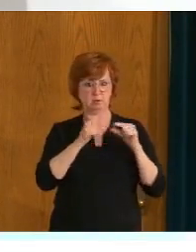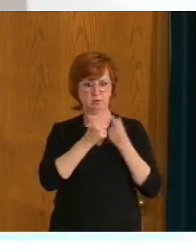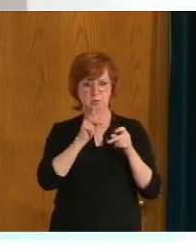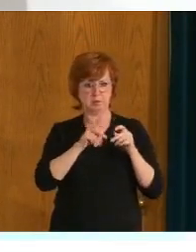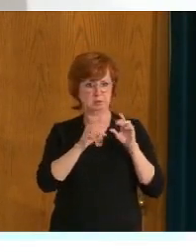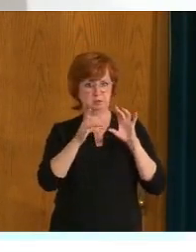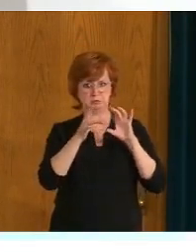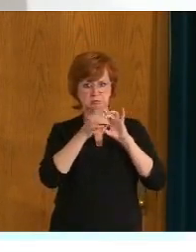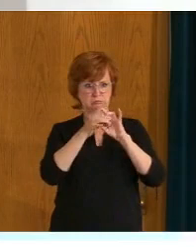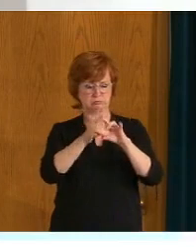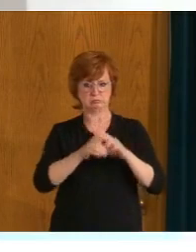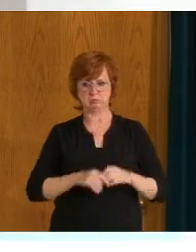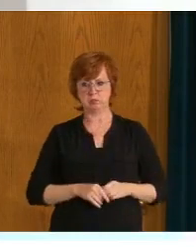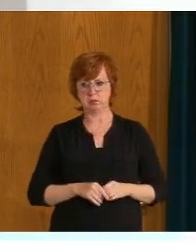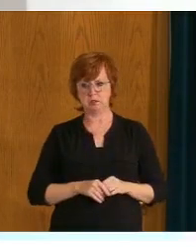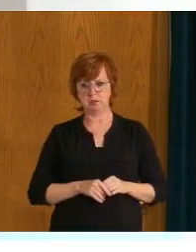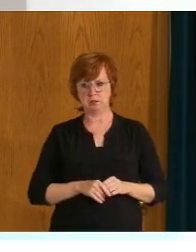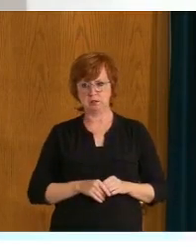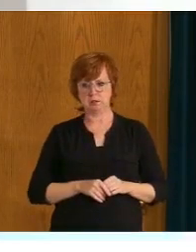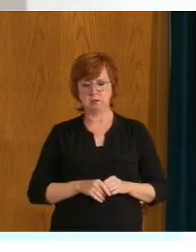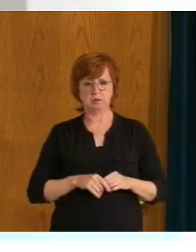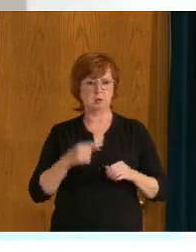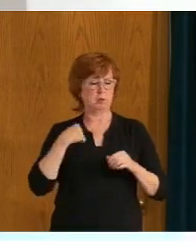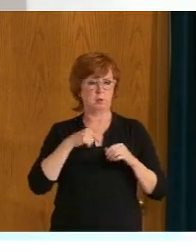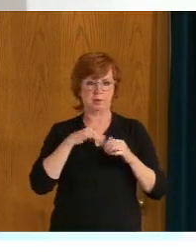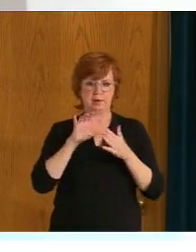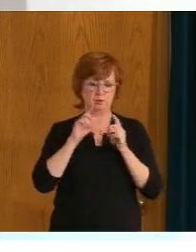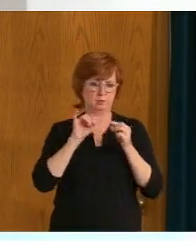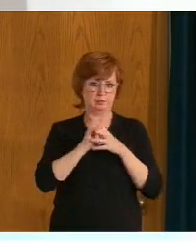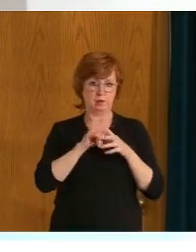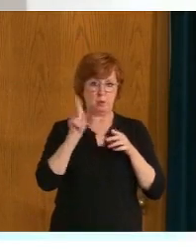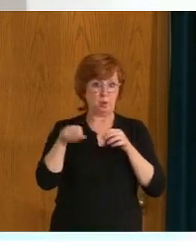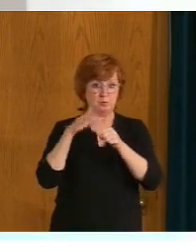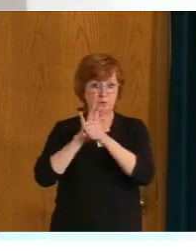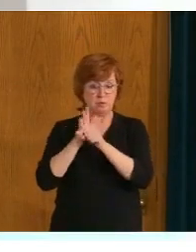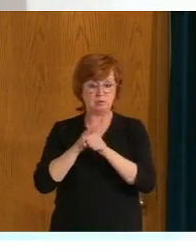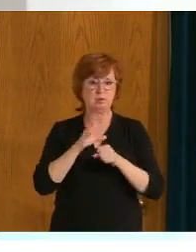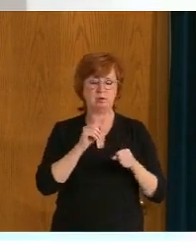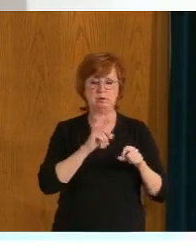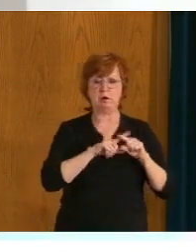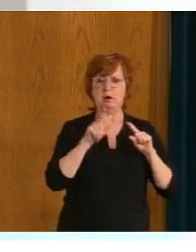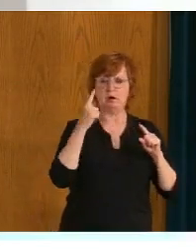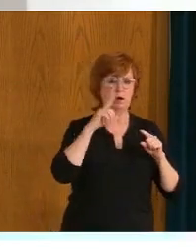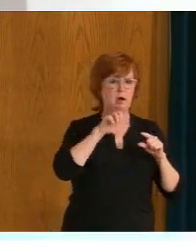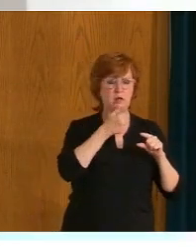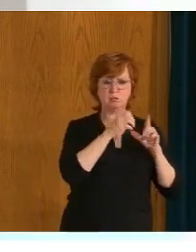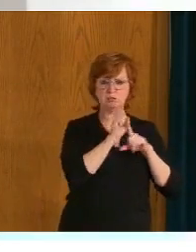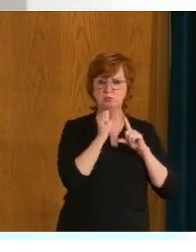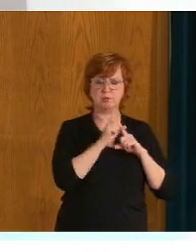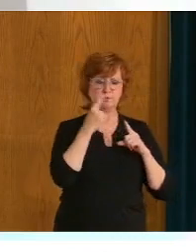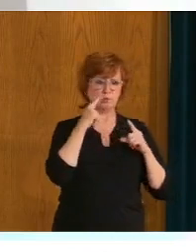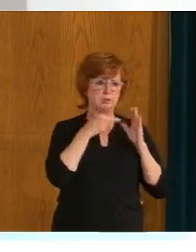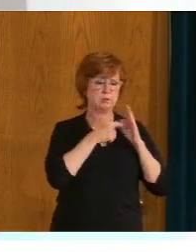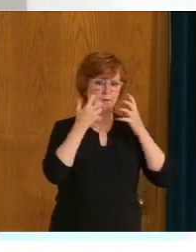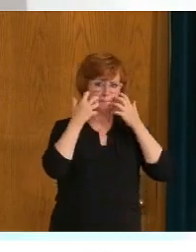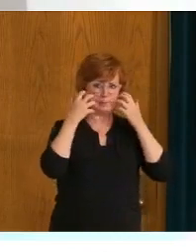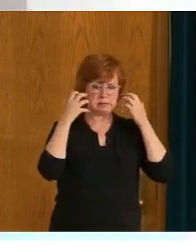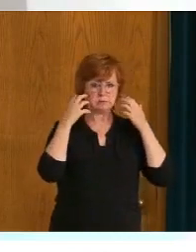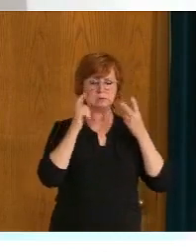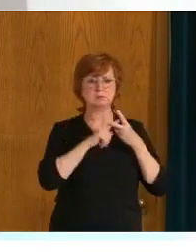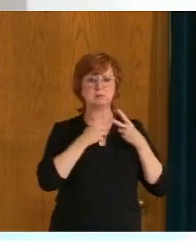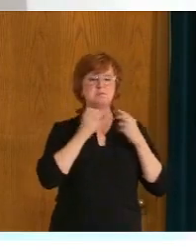the time for other vaccines like measles, mumps, whooping cough, and we'll continue to do that with COVID. And again, we have to remember that